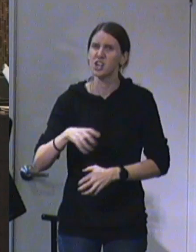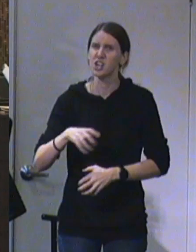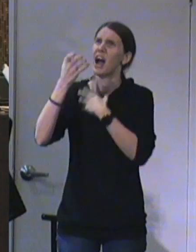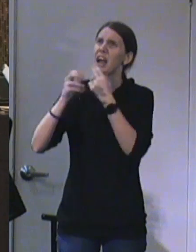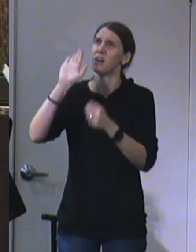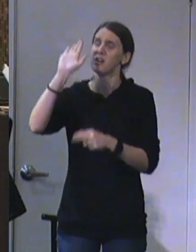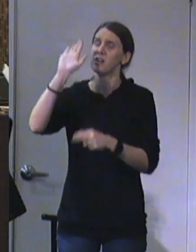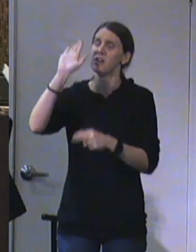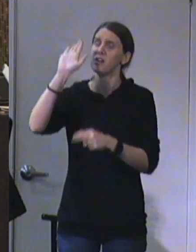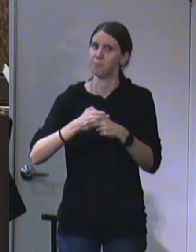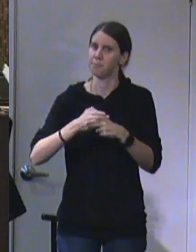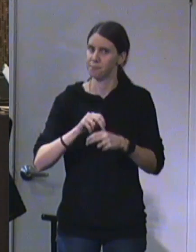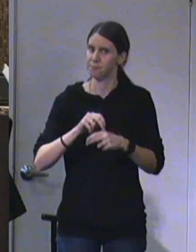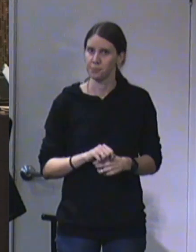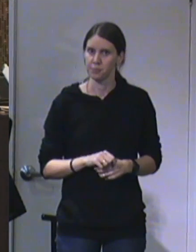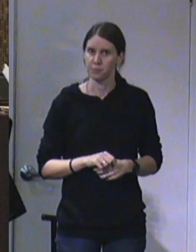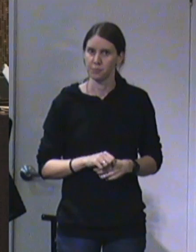name.